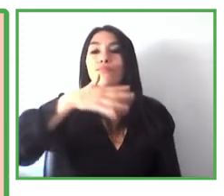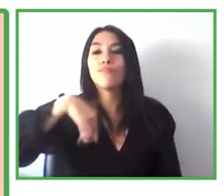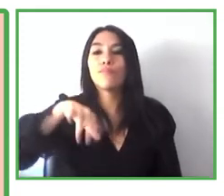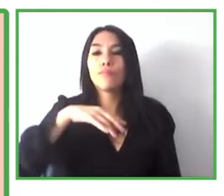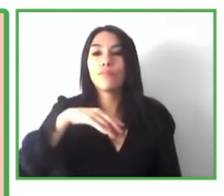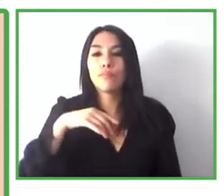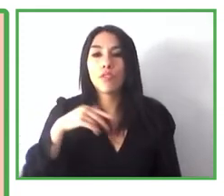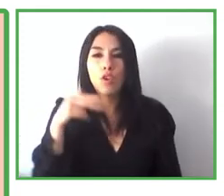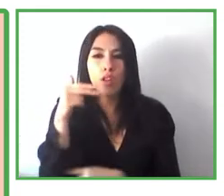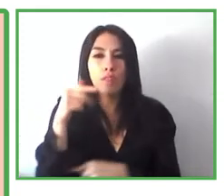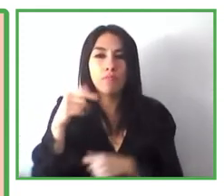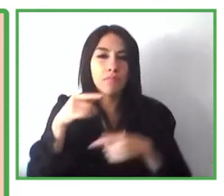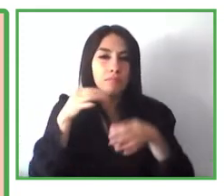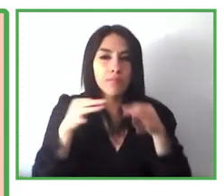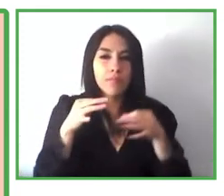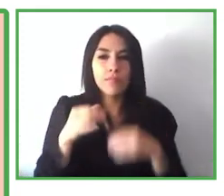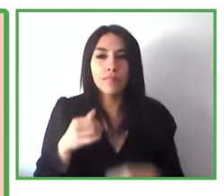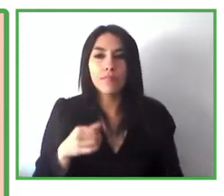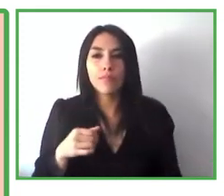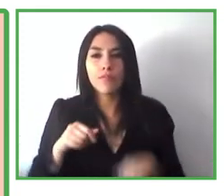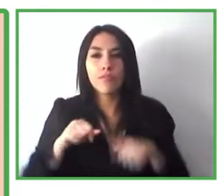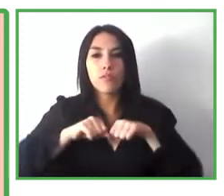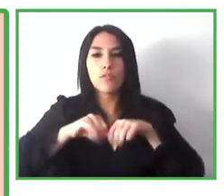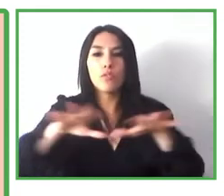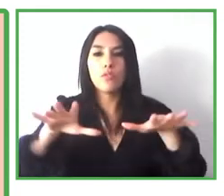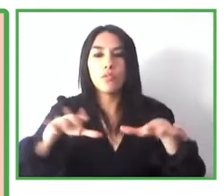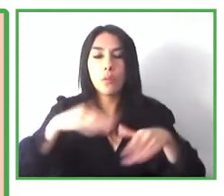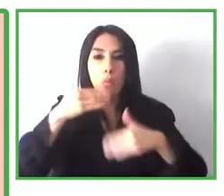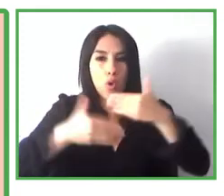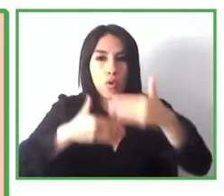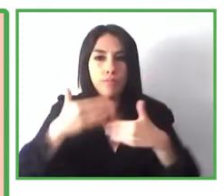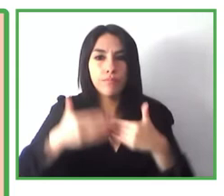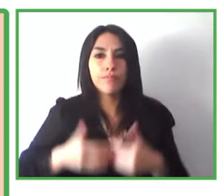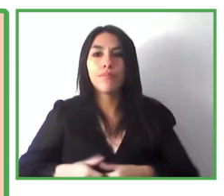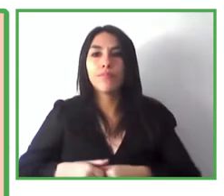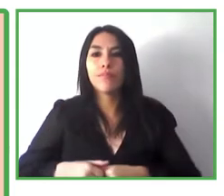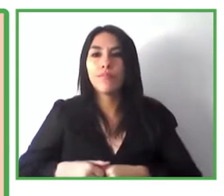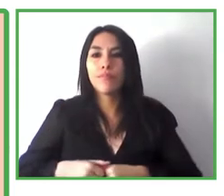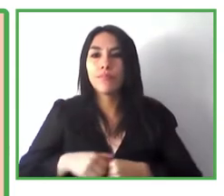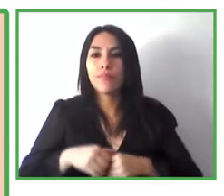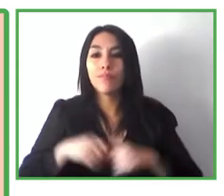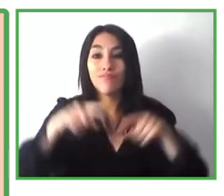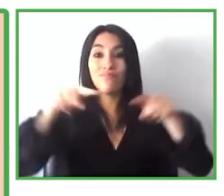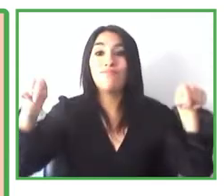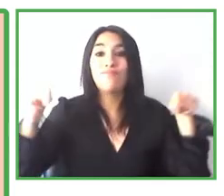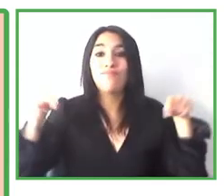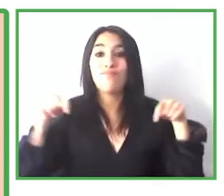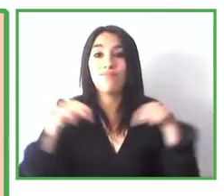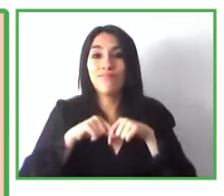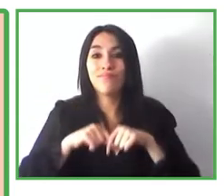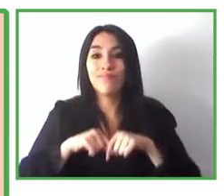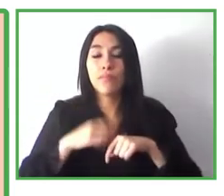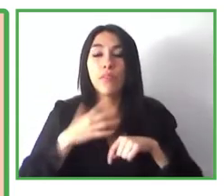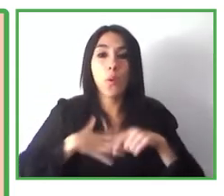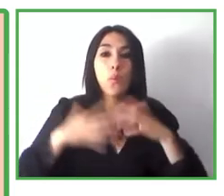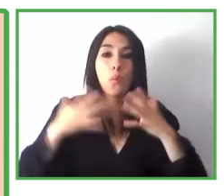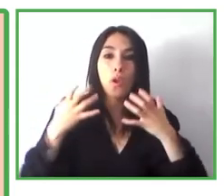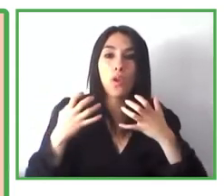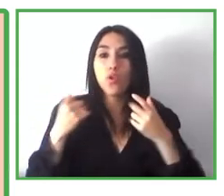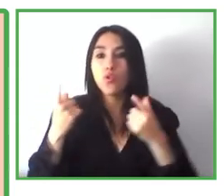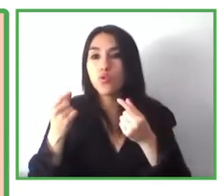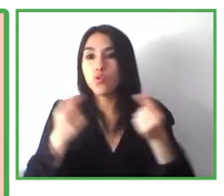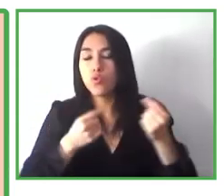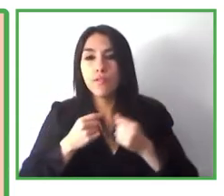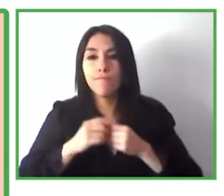Also, we keep talking about multifunctional elements in the space. So the space changes as the customer performs different